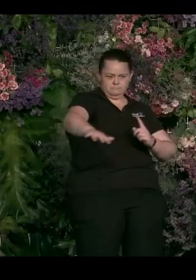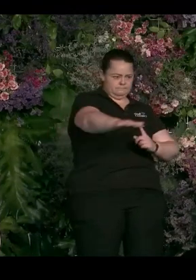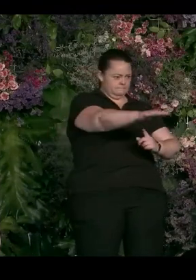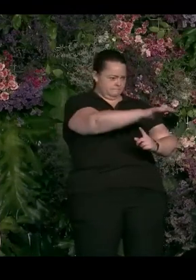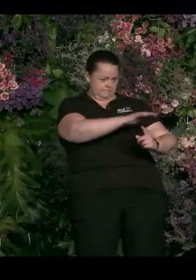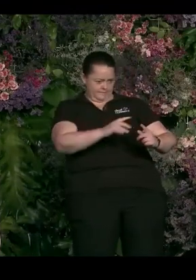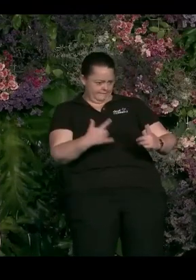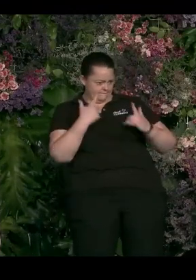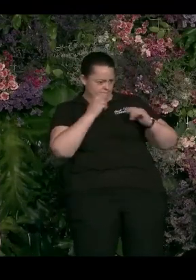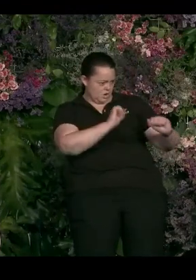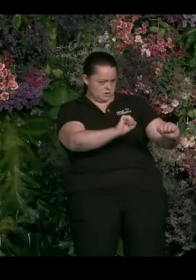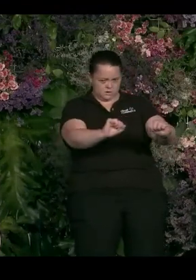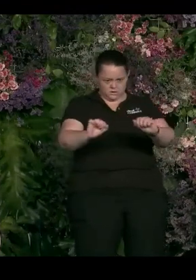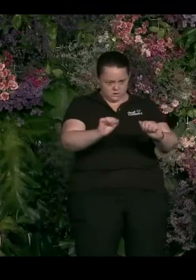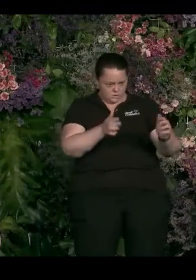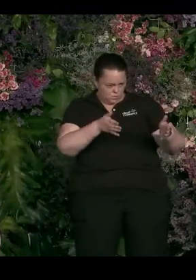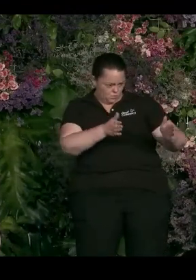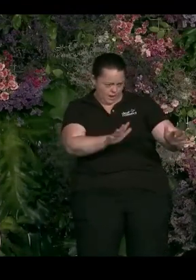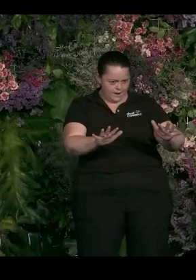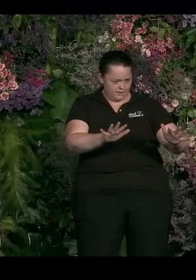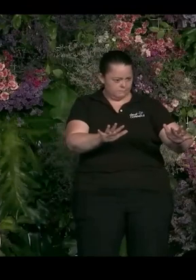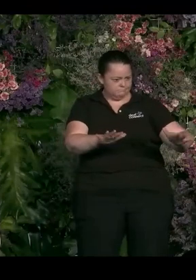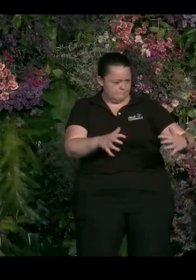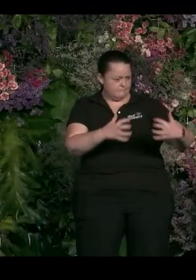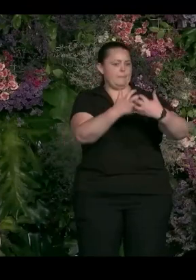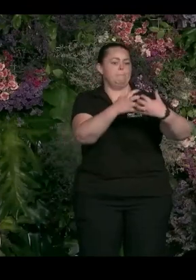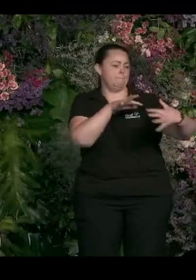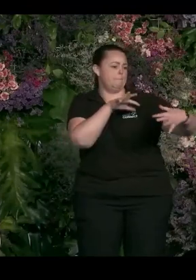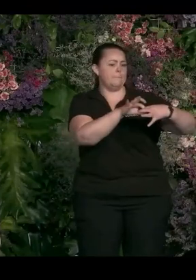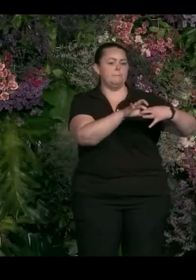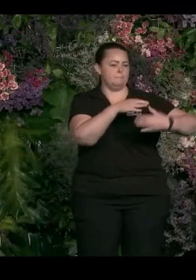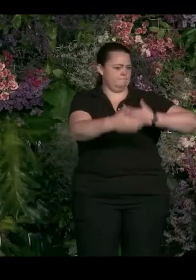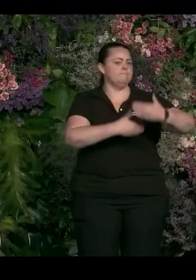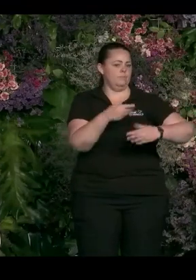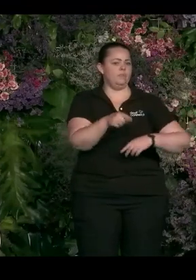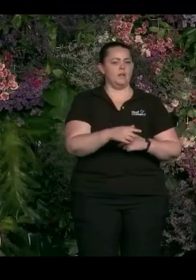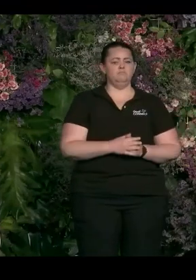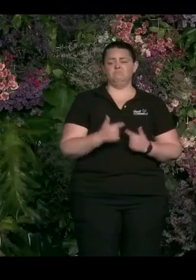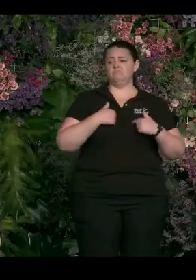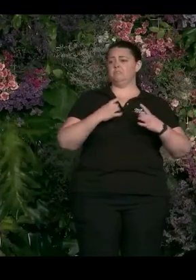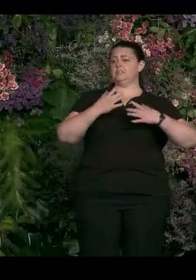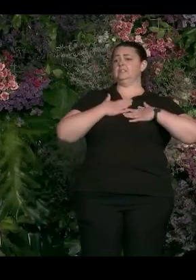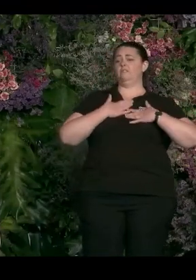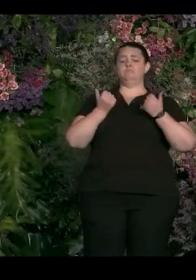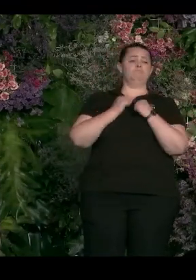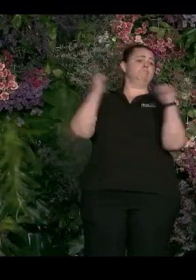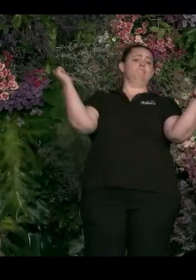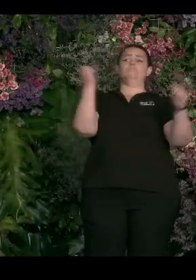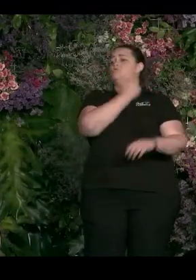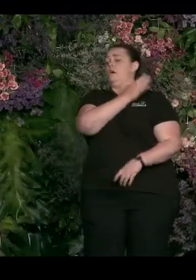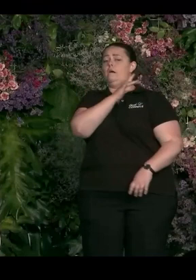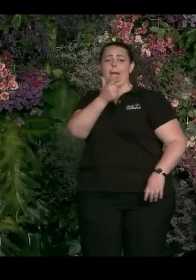things and being an out-and-proud lesbian, out-and-proud wearing the dreadlocks and turning up as I am,